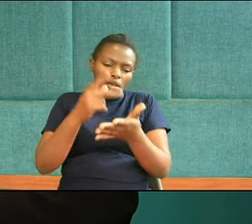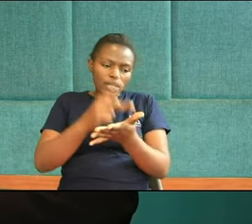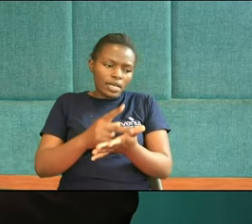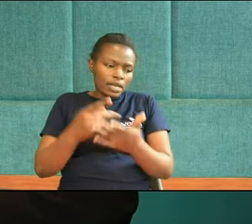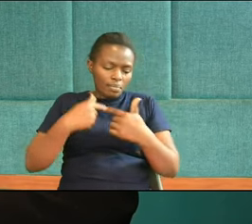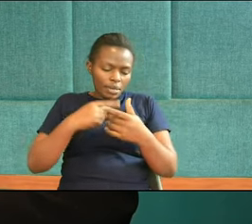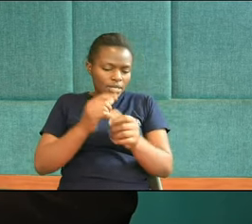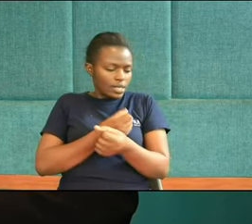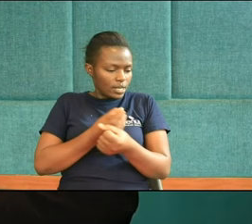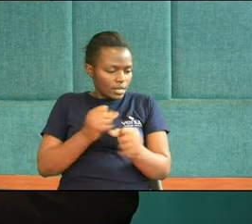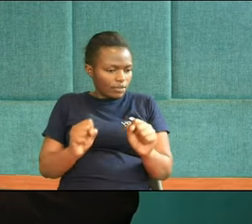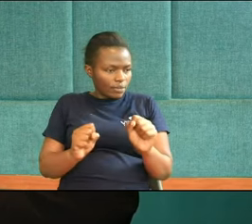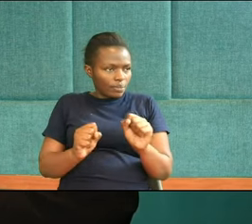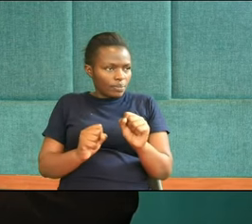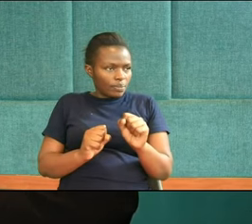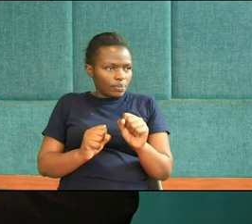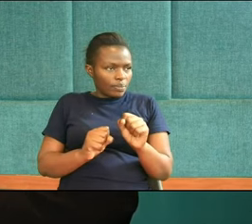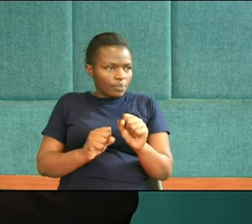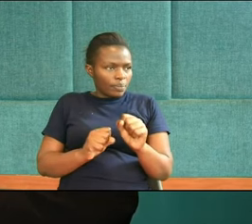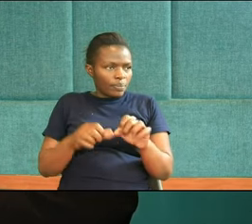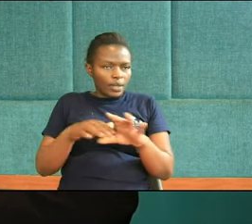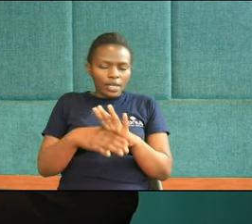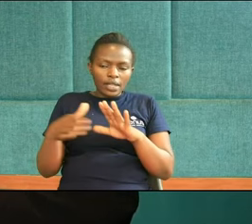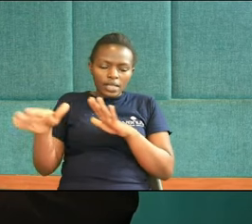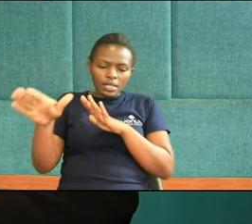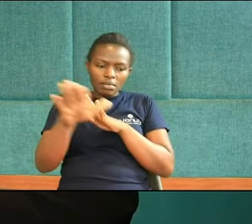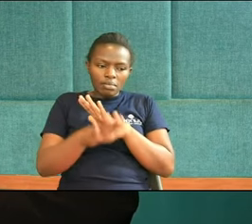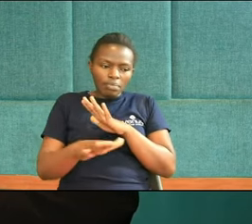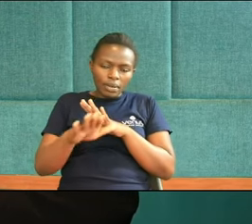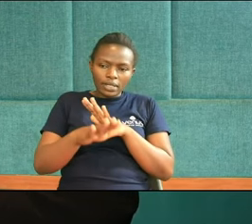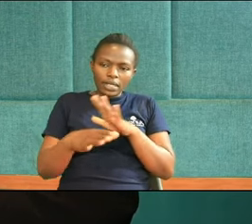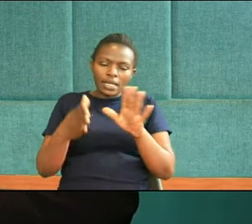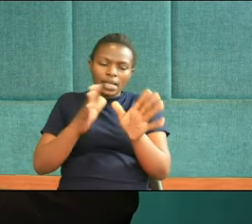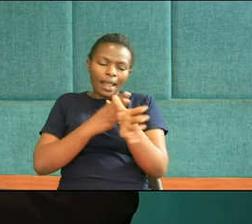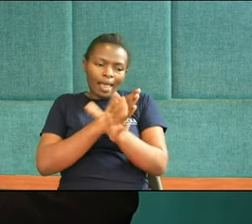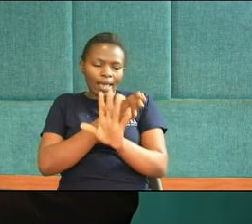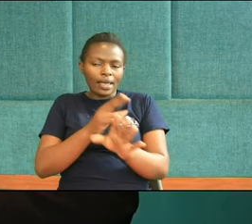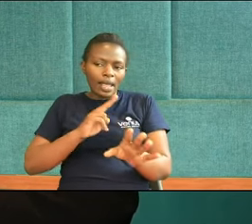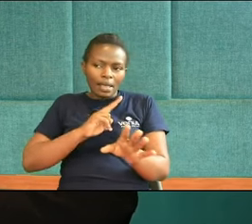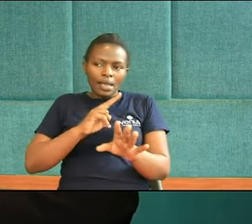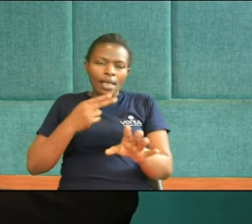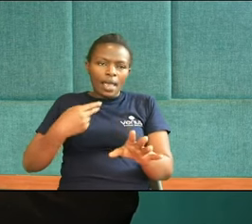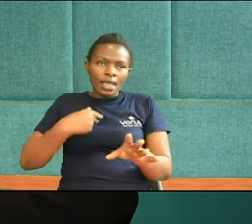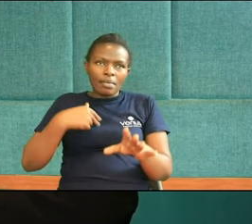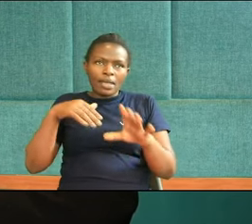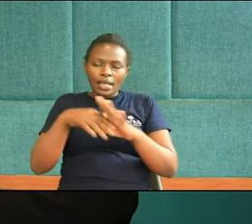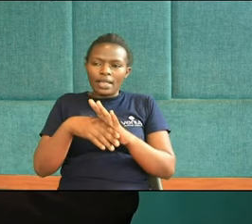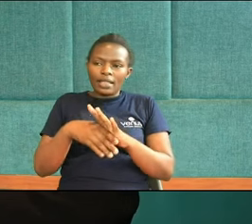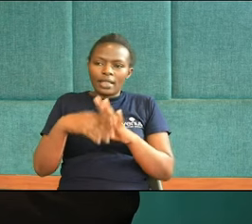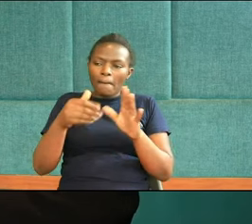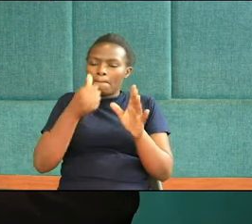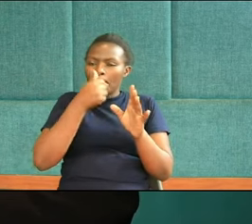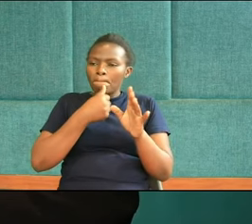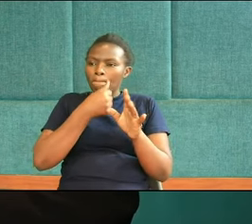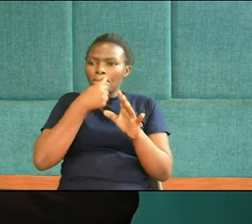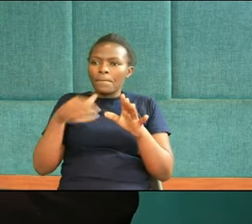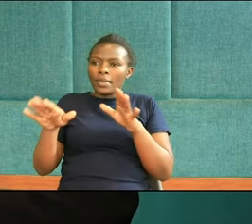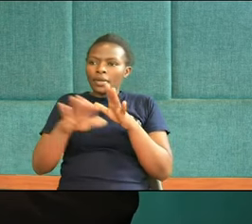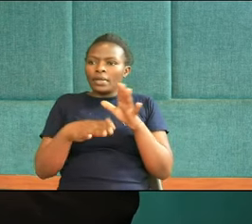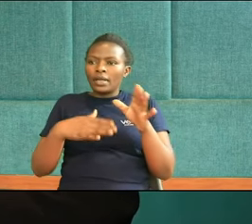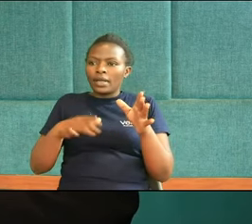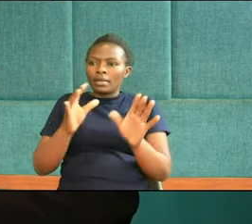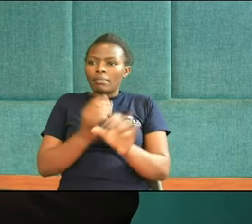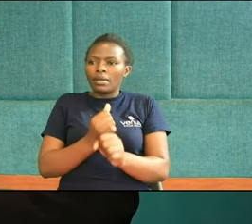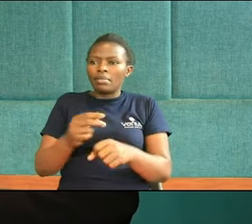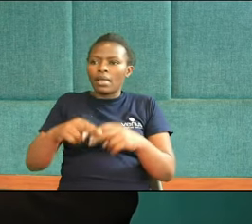Safe In his dwelling He will hide me In the shelter Of his sacred tent And set me high Upon